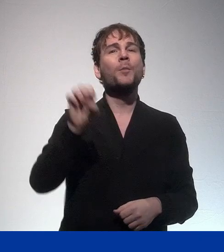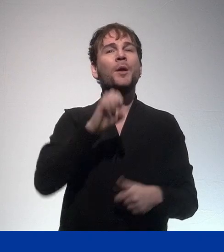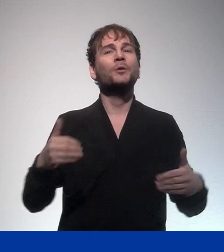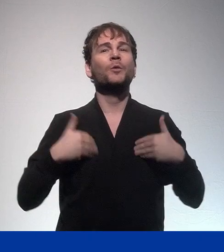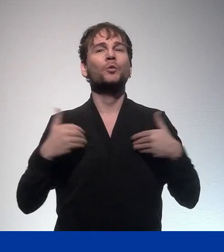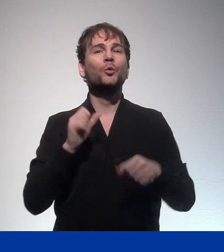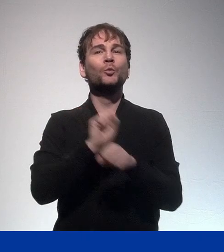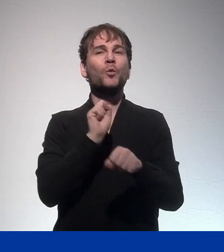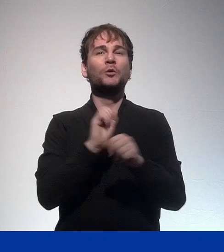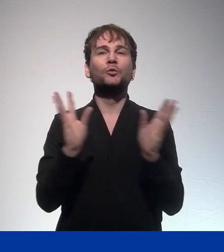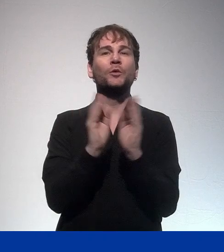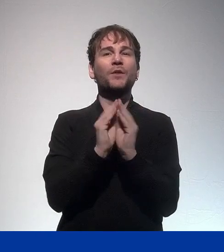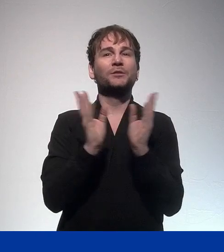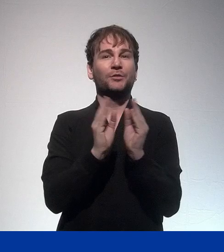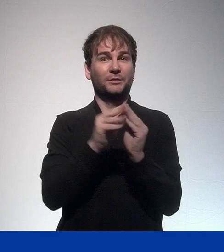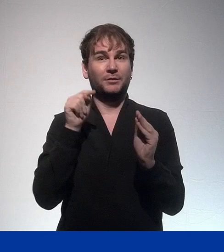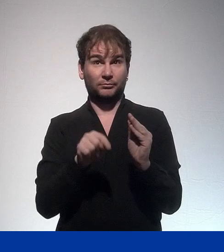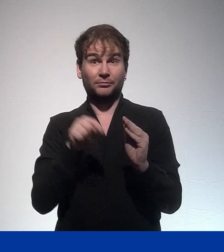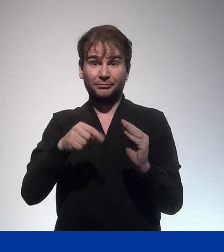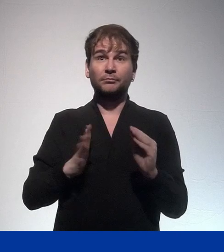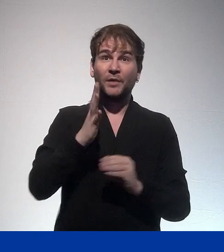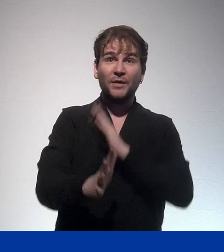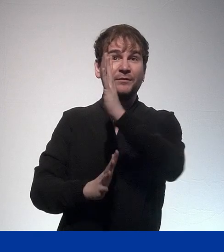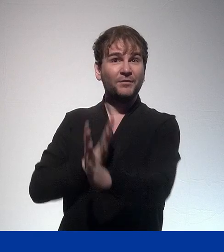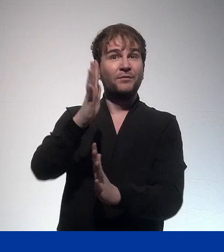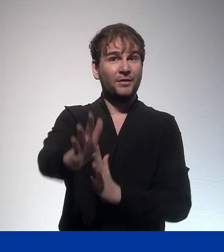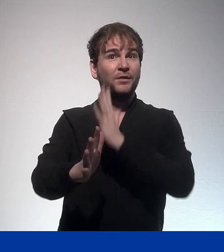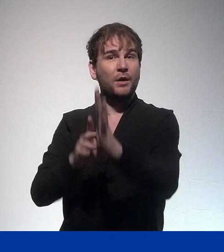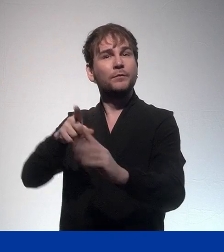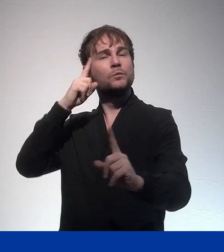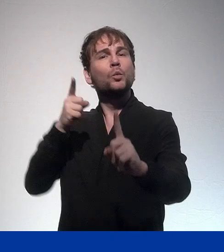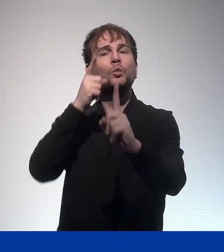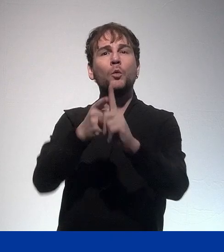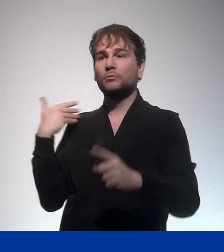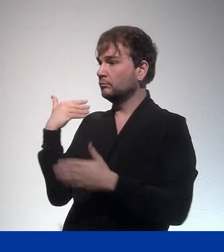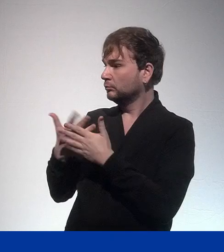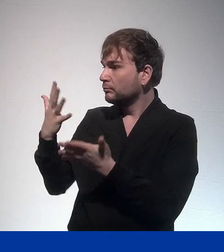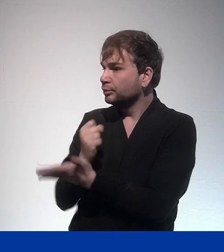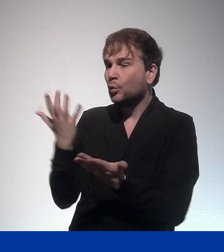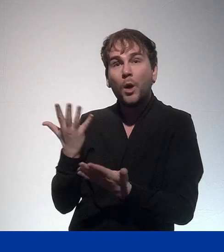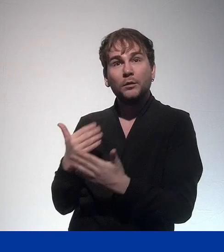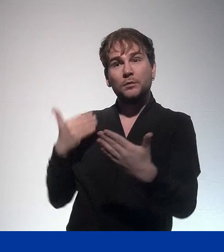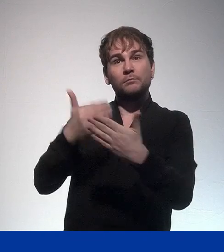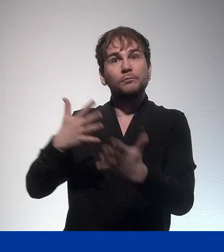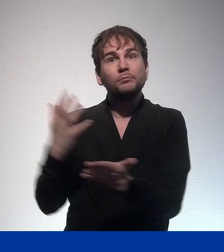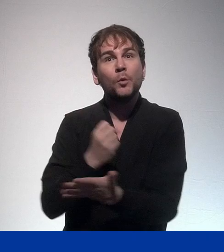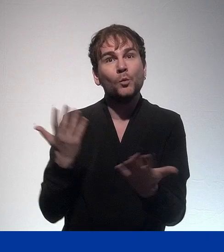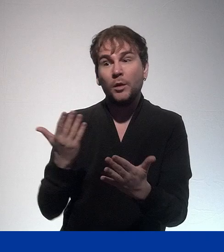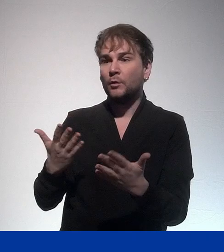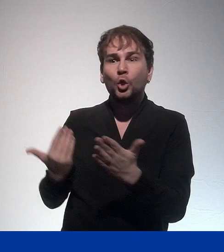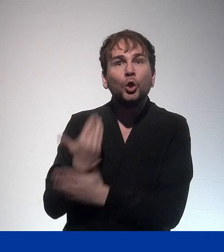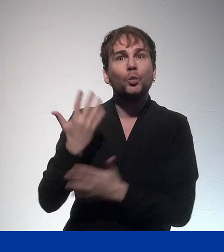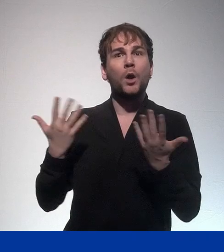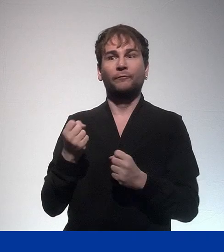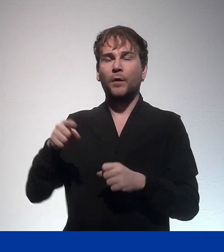years. It will be a platform for evolving this youth work agenda. It will be a place for us to have a regular exchange